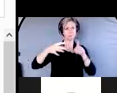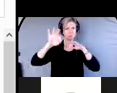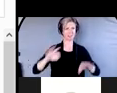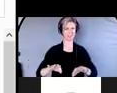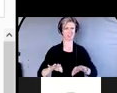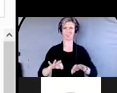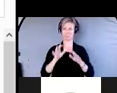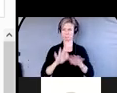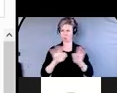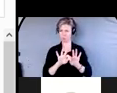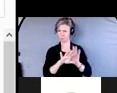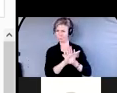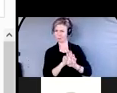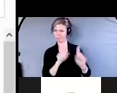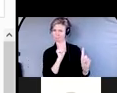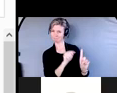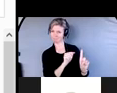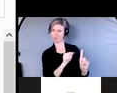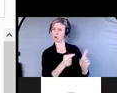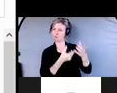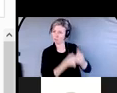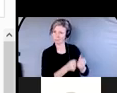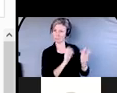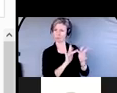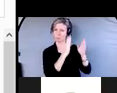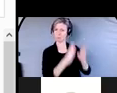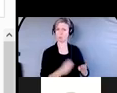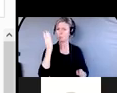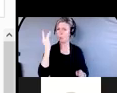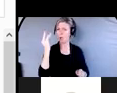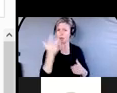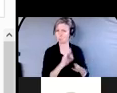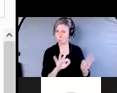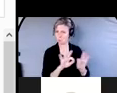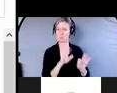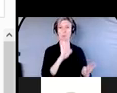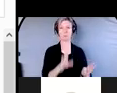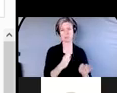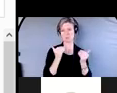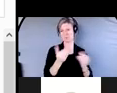We'll also, let me just change the view.